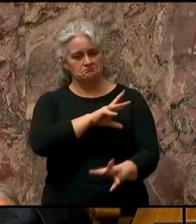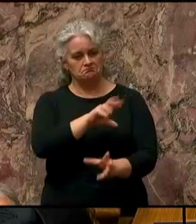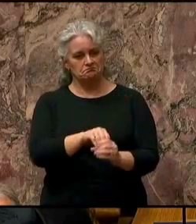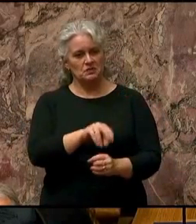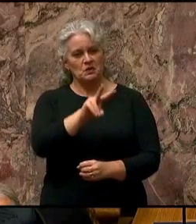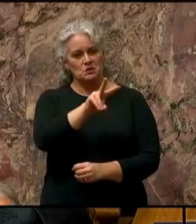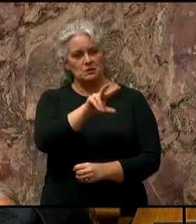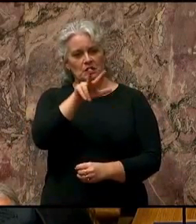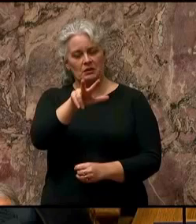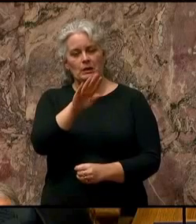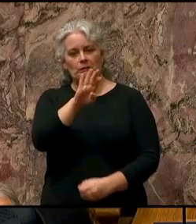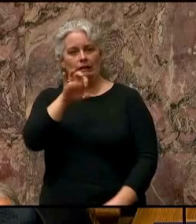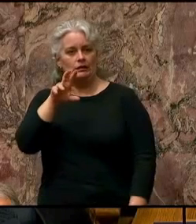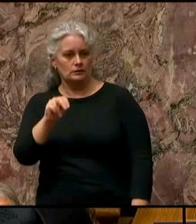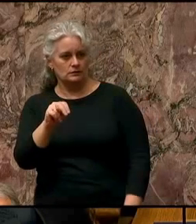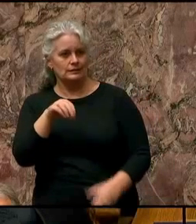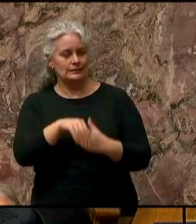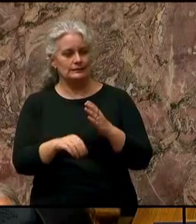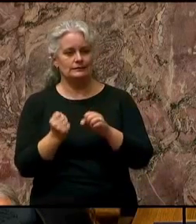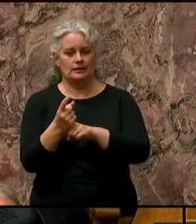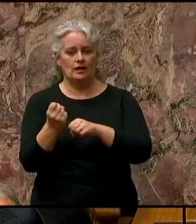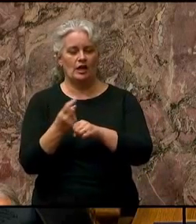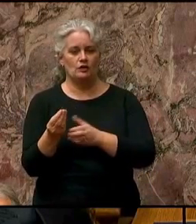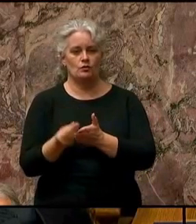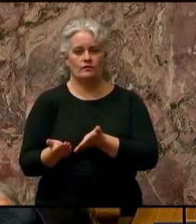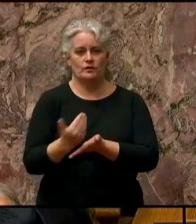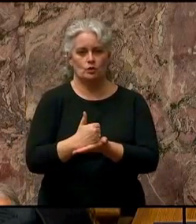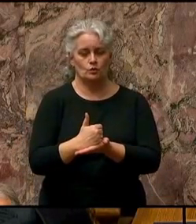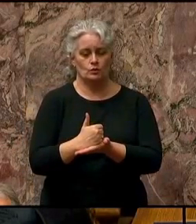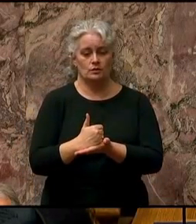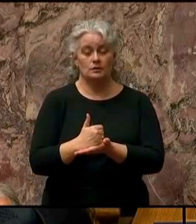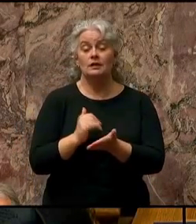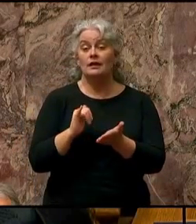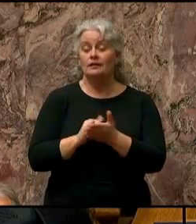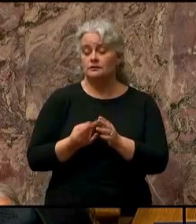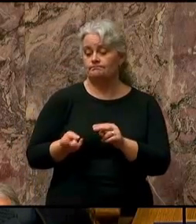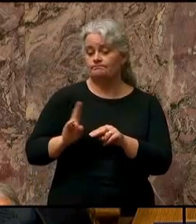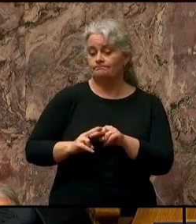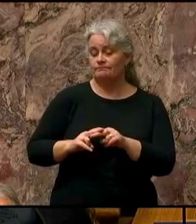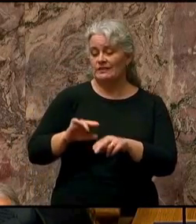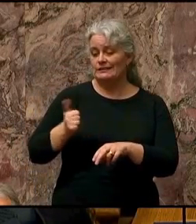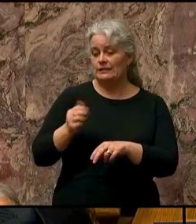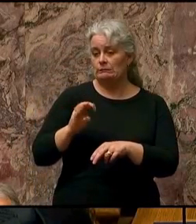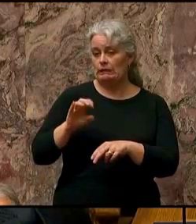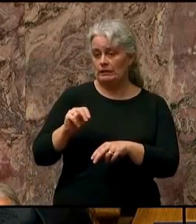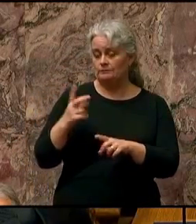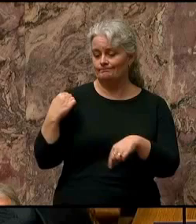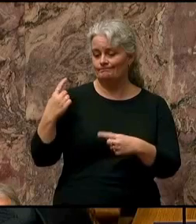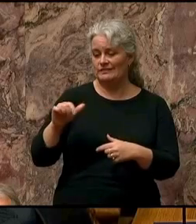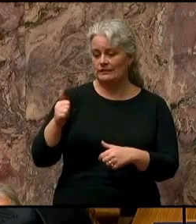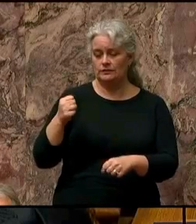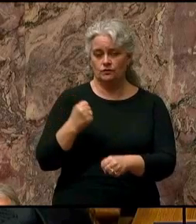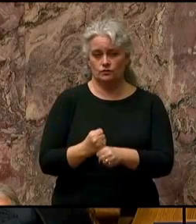billion in annual revenue, up $10 billion in just 10 years.